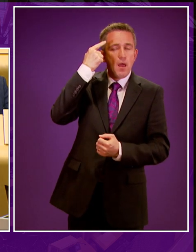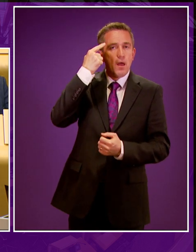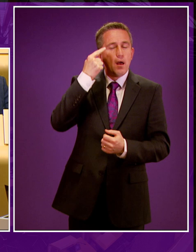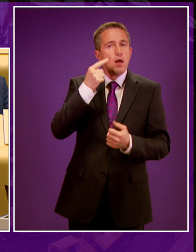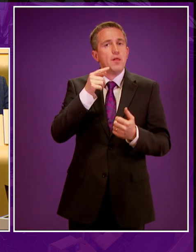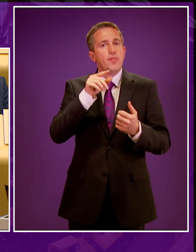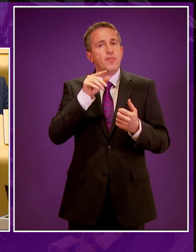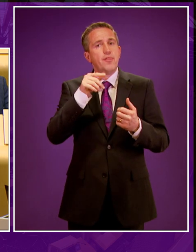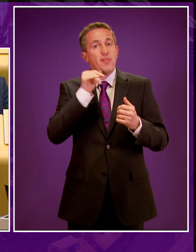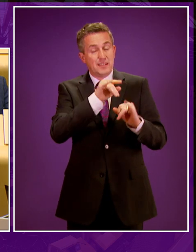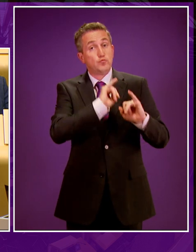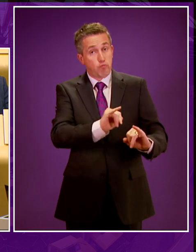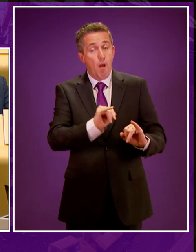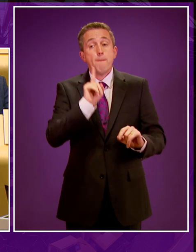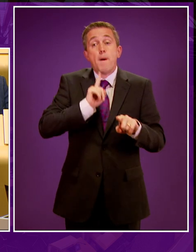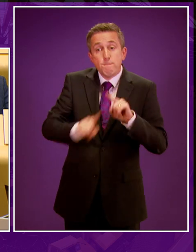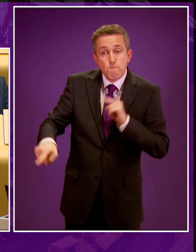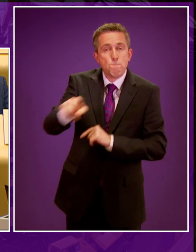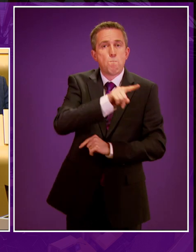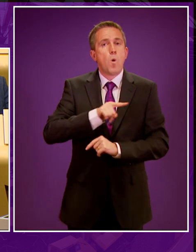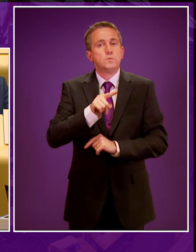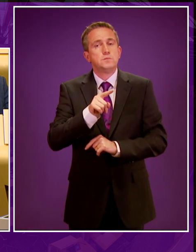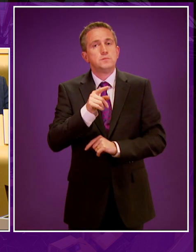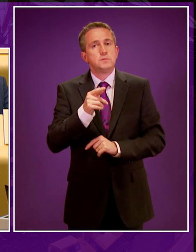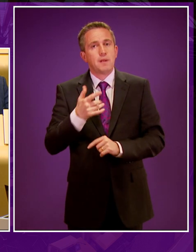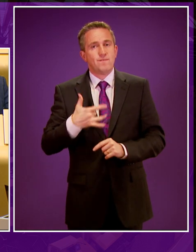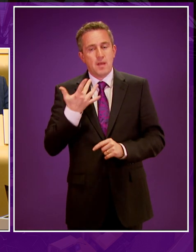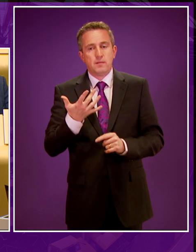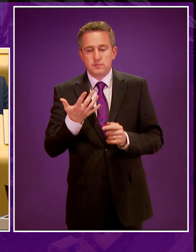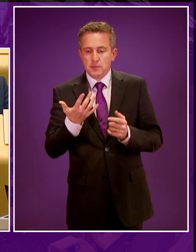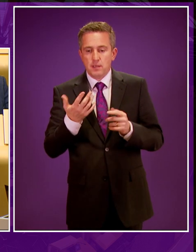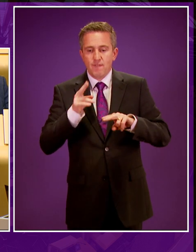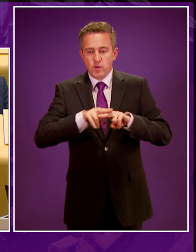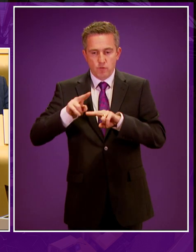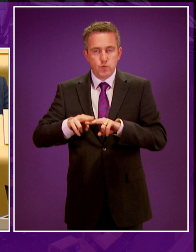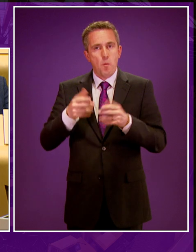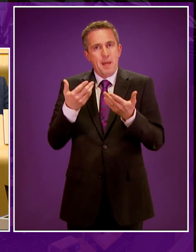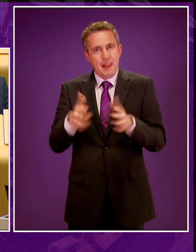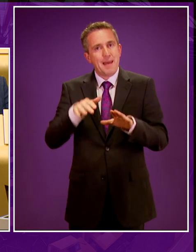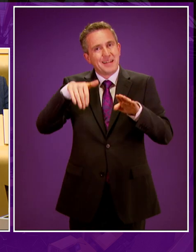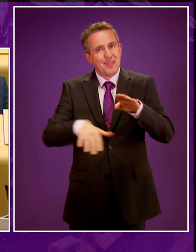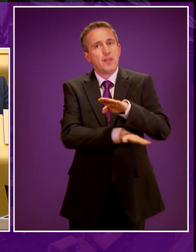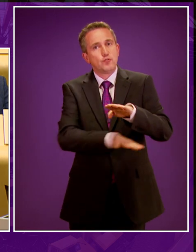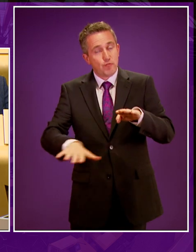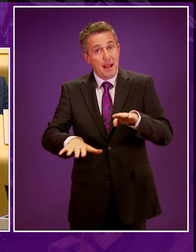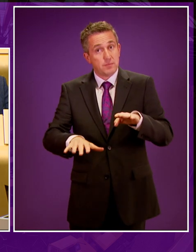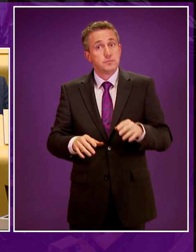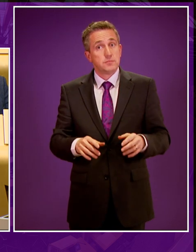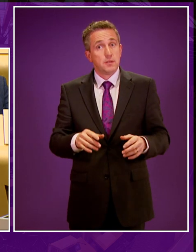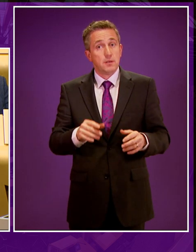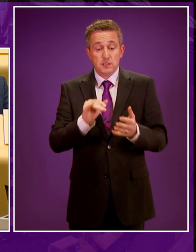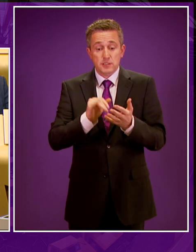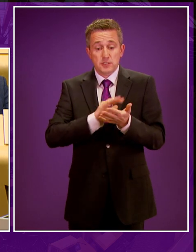majority of existing fossil fuel reserves are going to have to be left in the ground, just as we're doing now with onshore shale